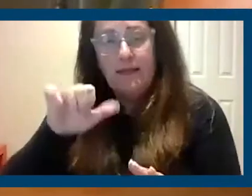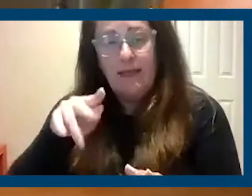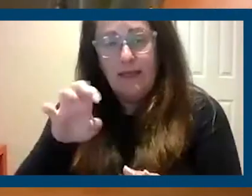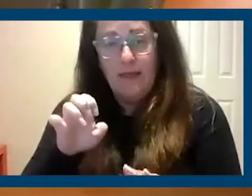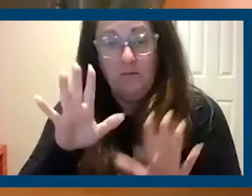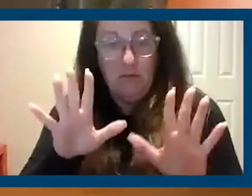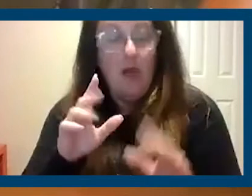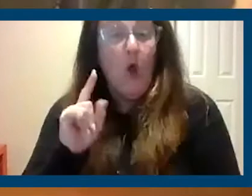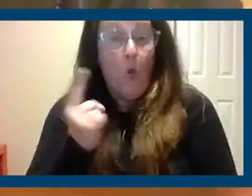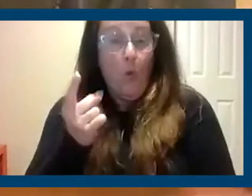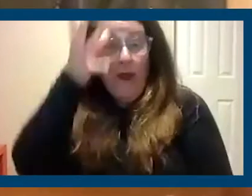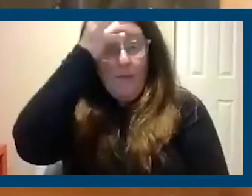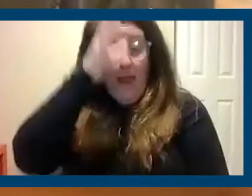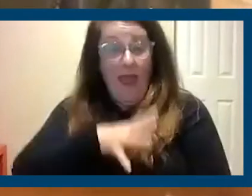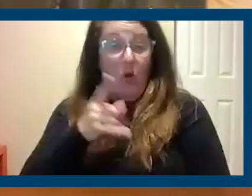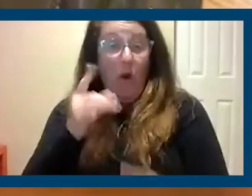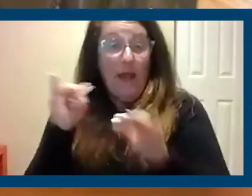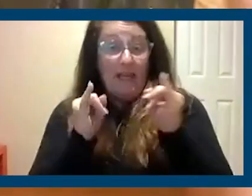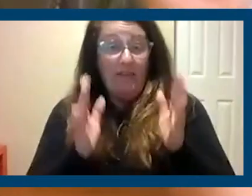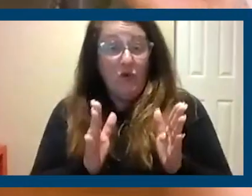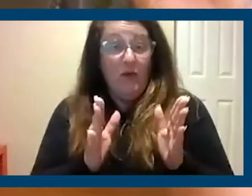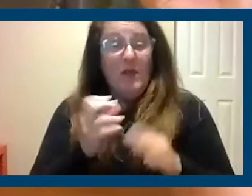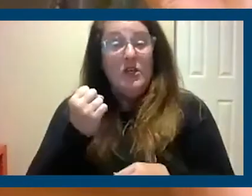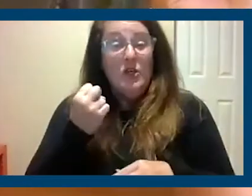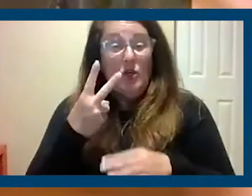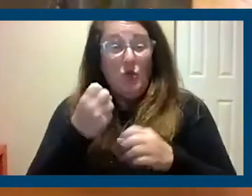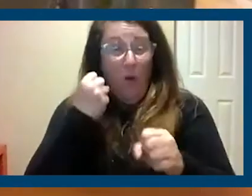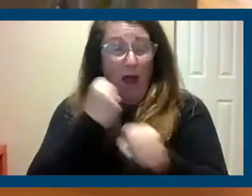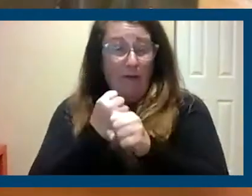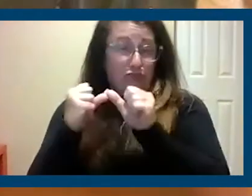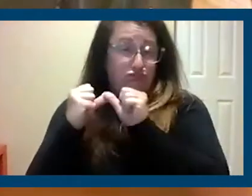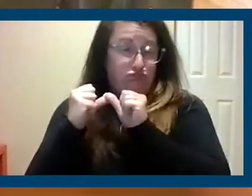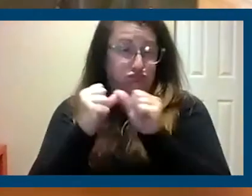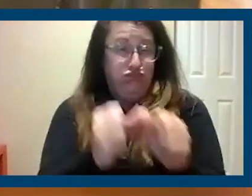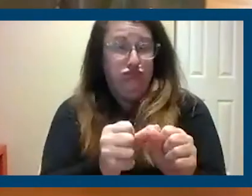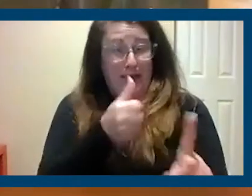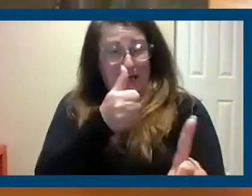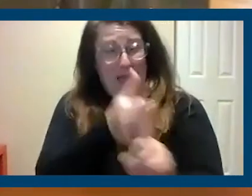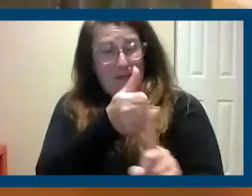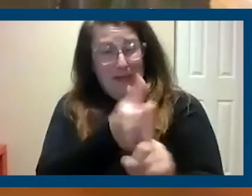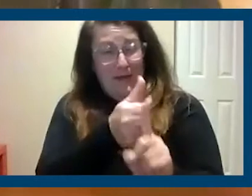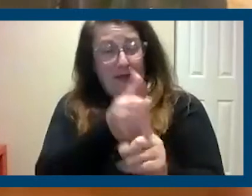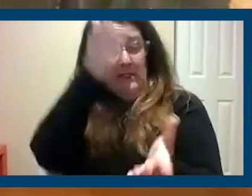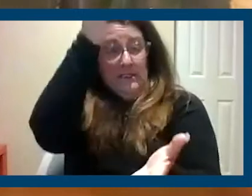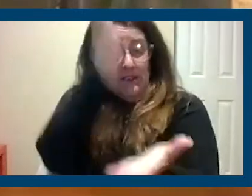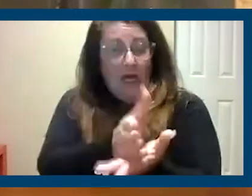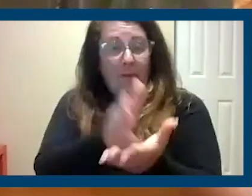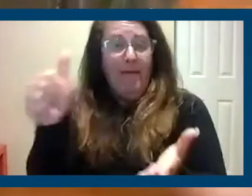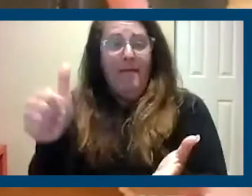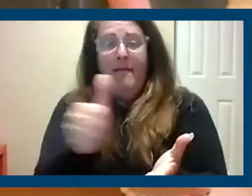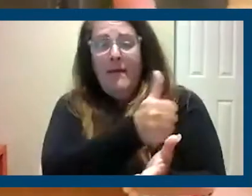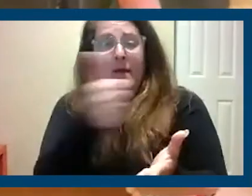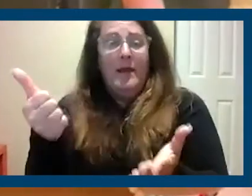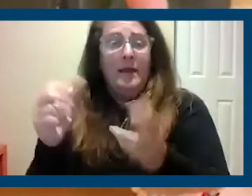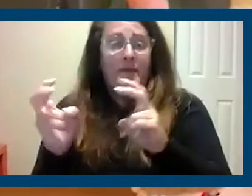one man, one individual, for 12 years consecutively, who single-handedly stopped any version of